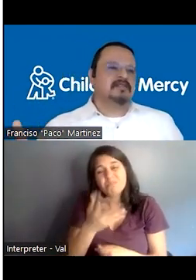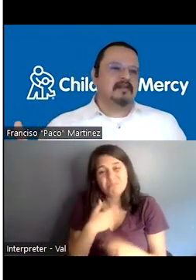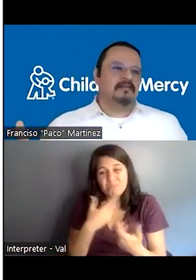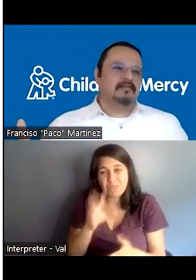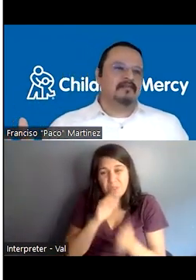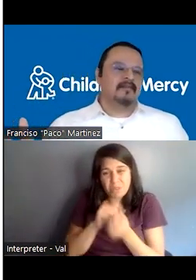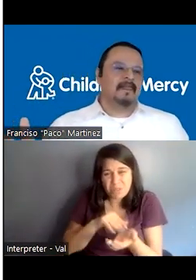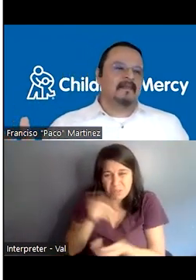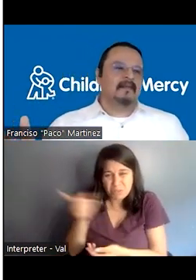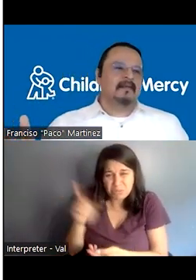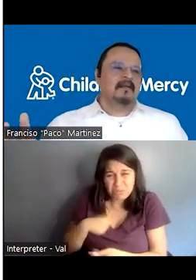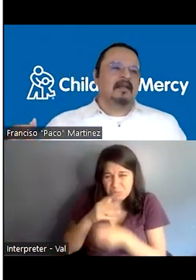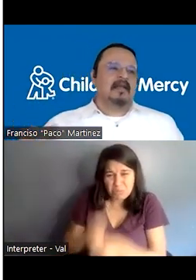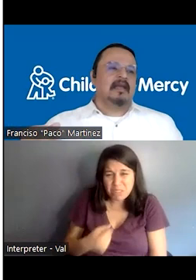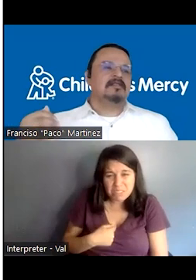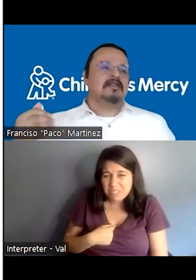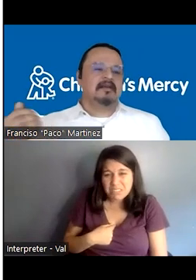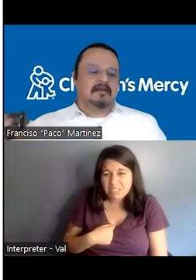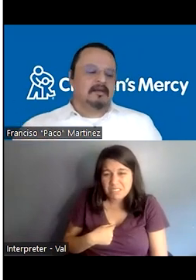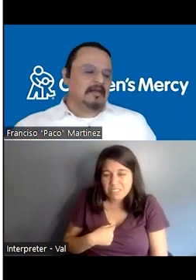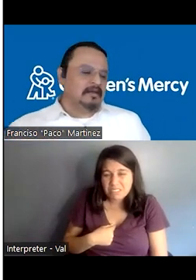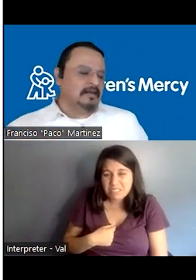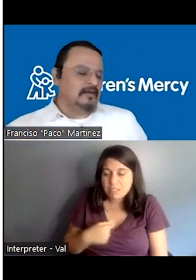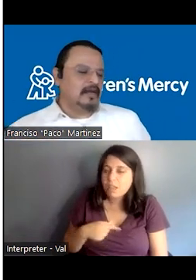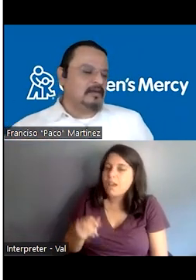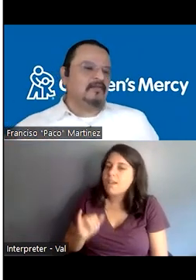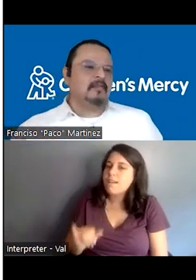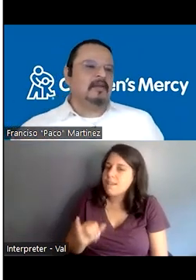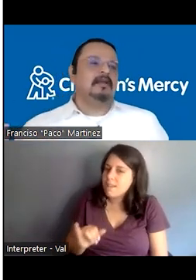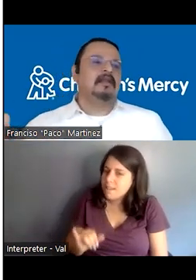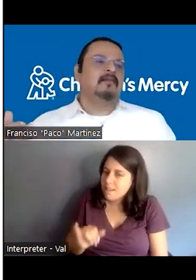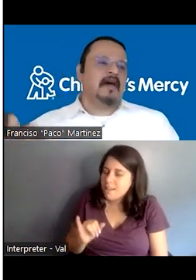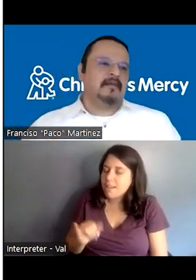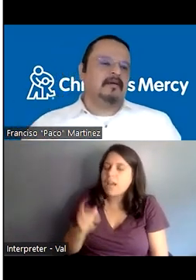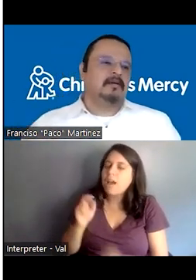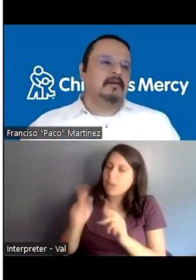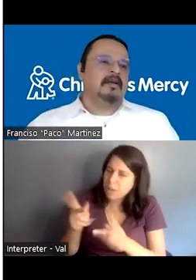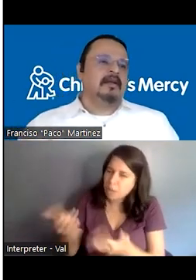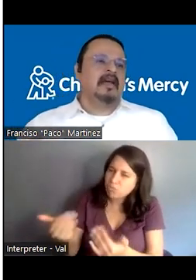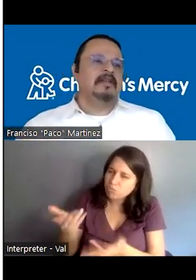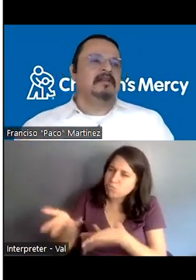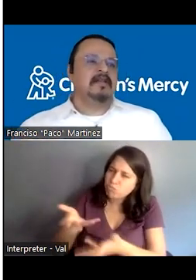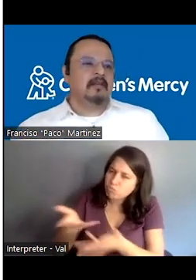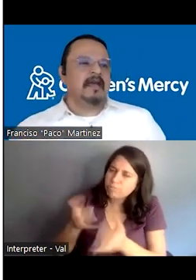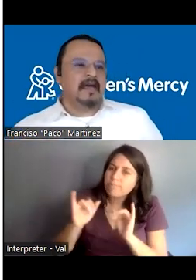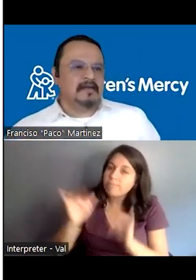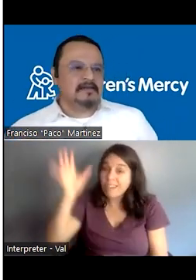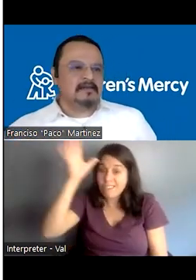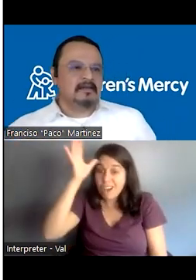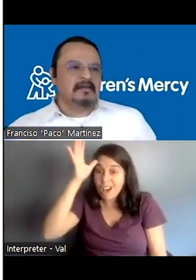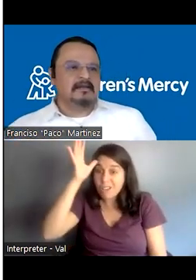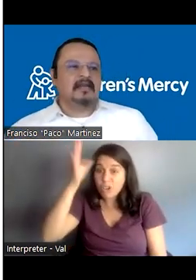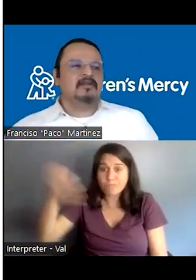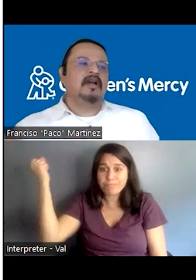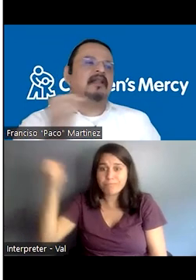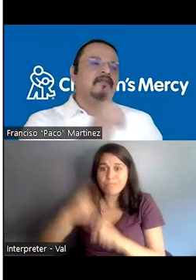didn't trust them. And she learned that this, this family, the father had been detained by ICE,